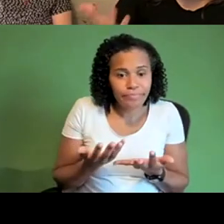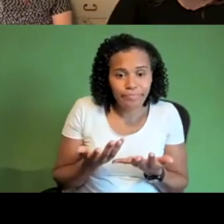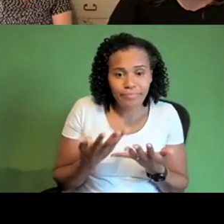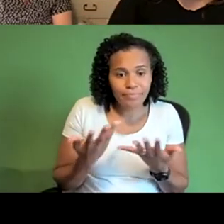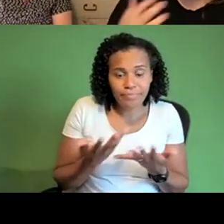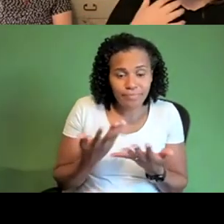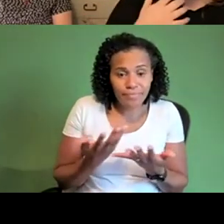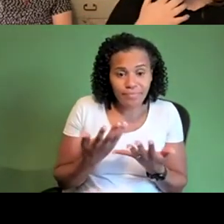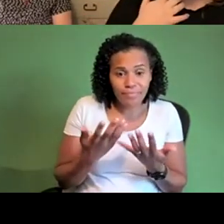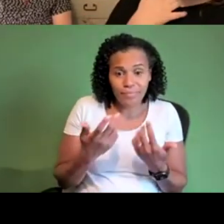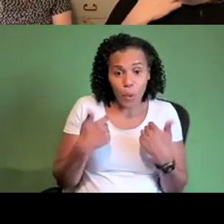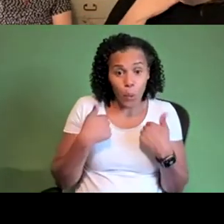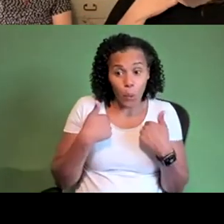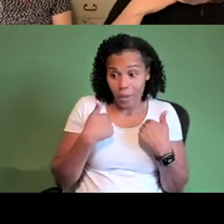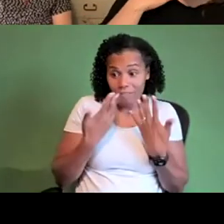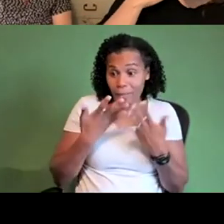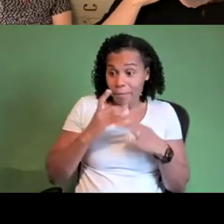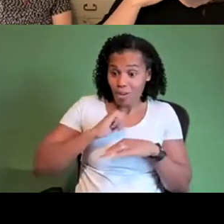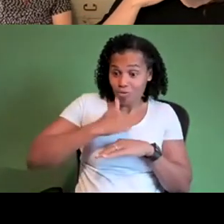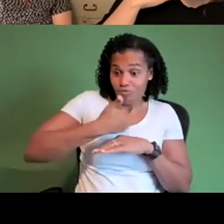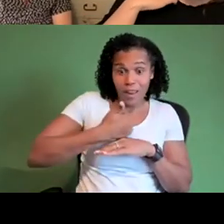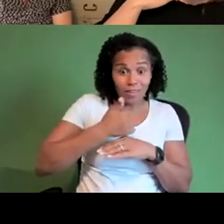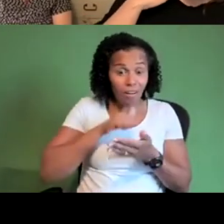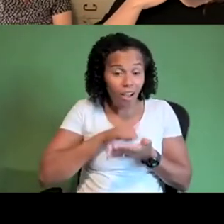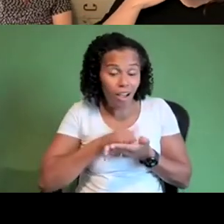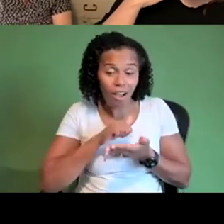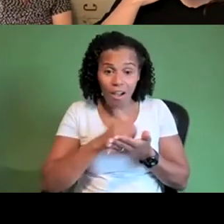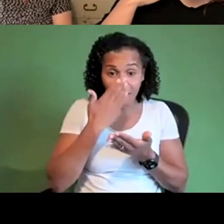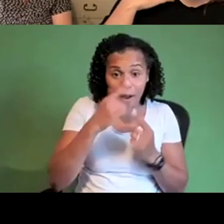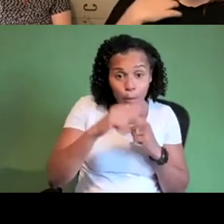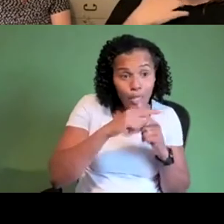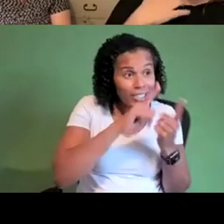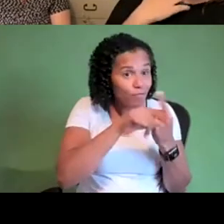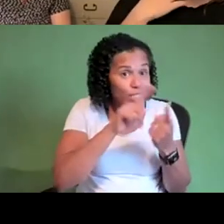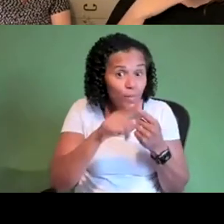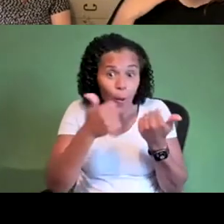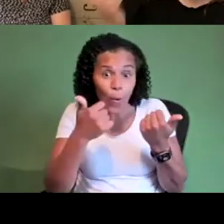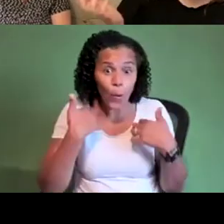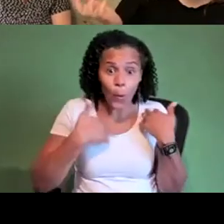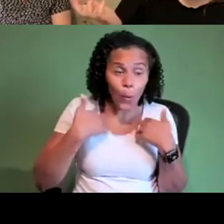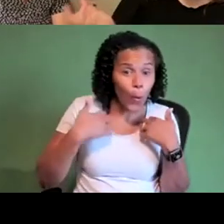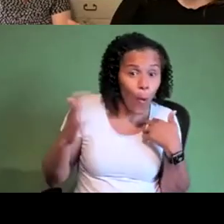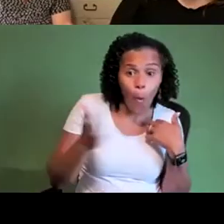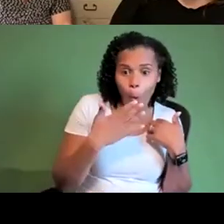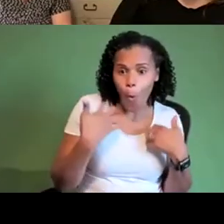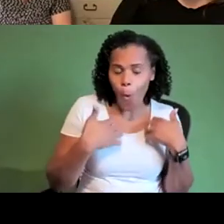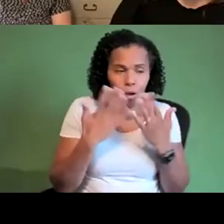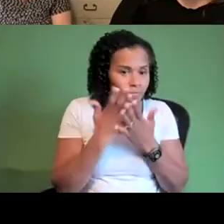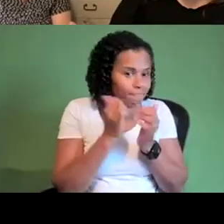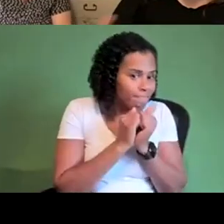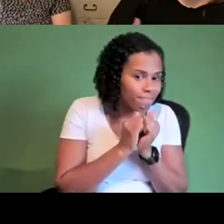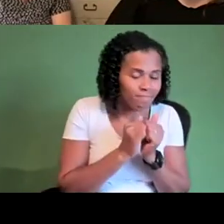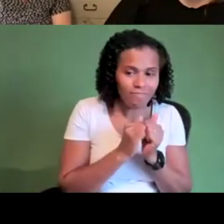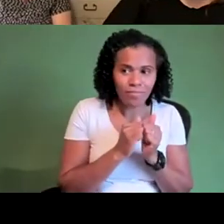you know part of and i just you know i'm sure that everyone has a certain amount of experience with that